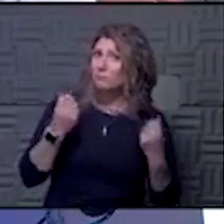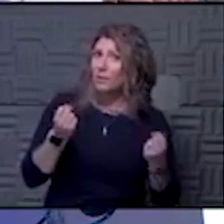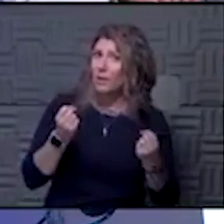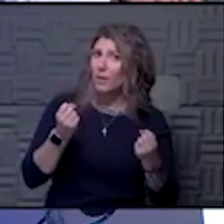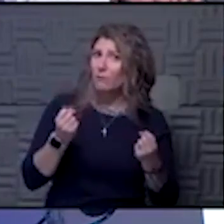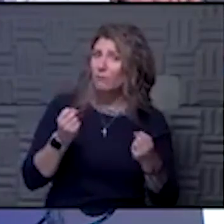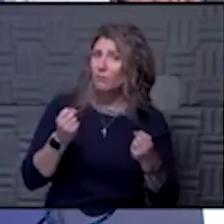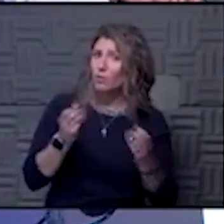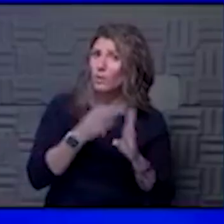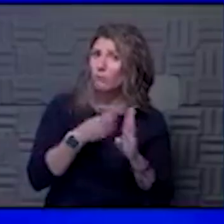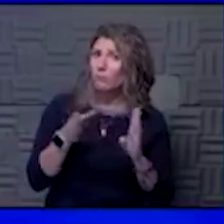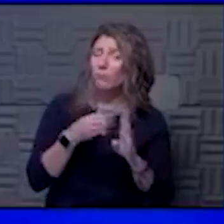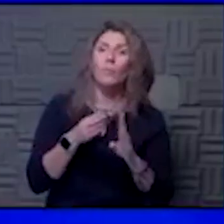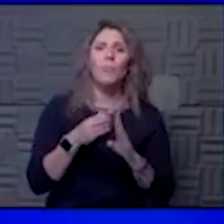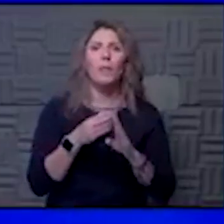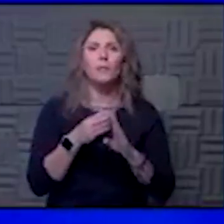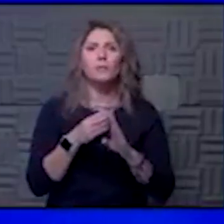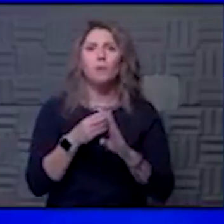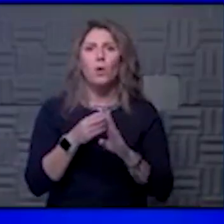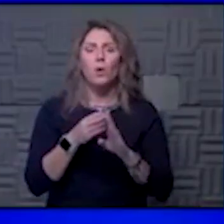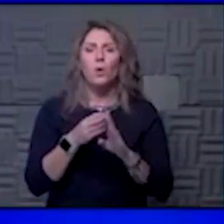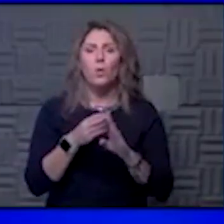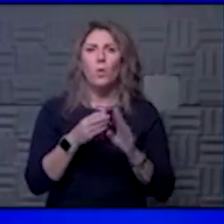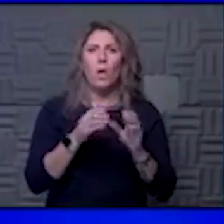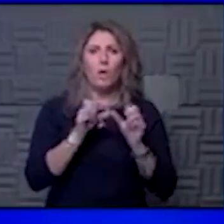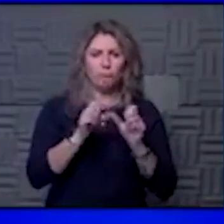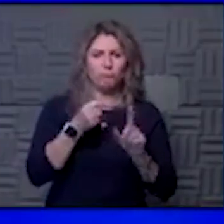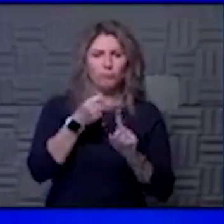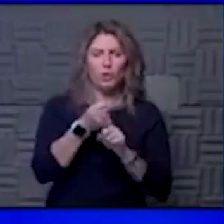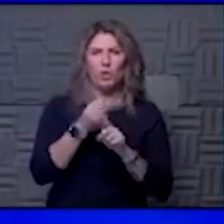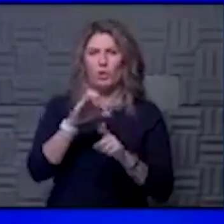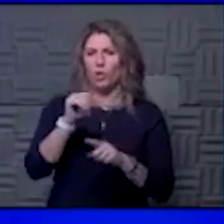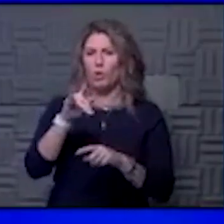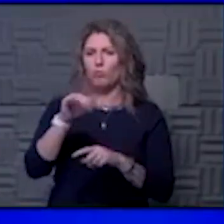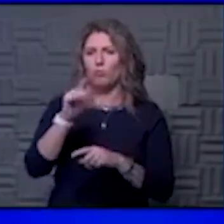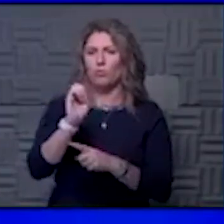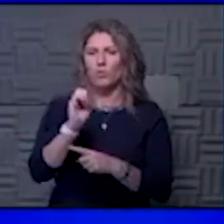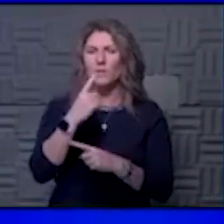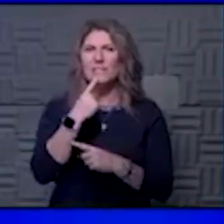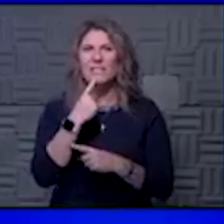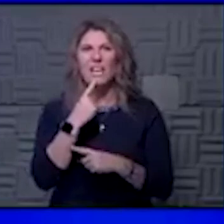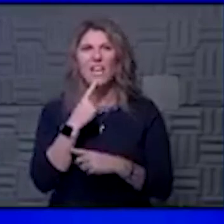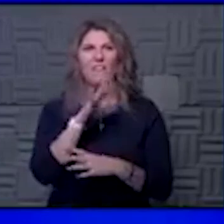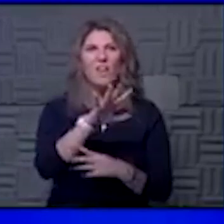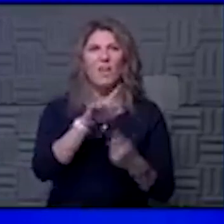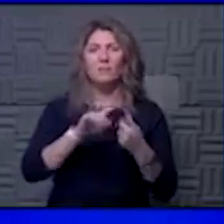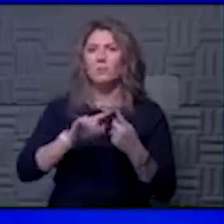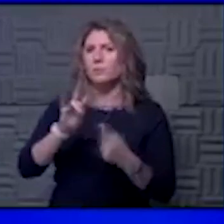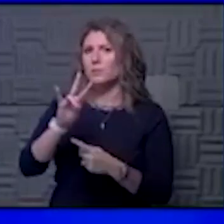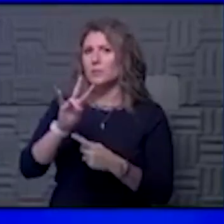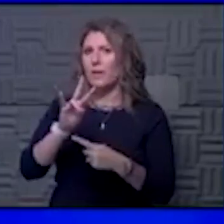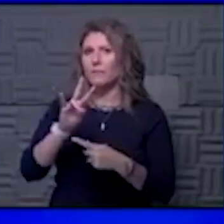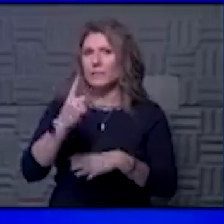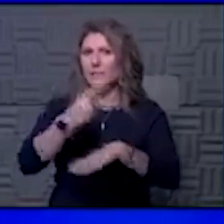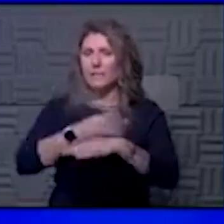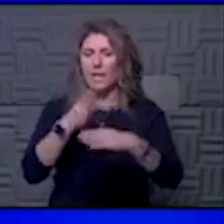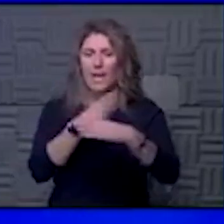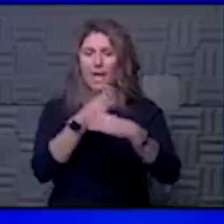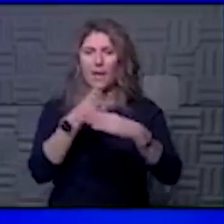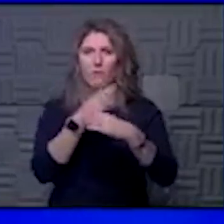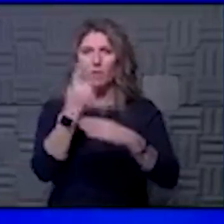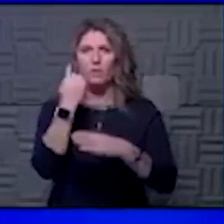for our acute infections, think David Wilde was saying, you know, five to seven days is the average for our acute